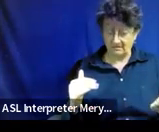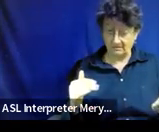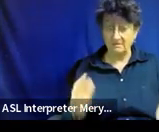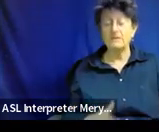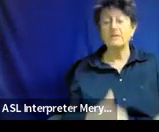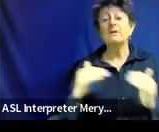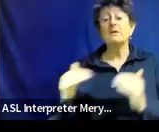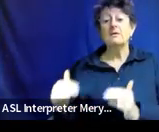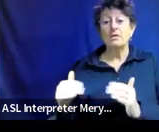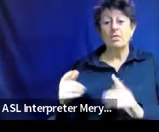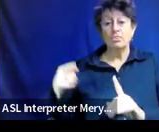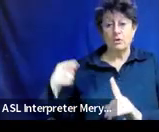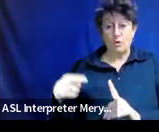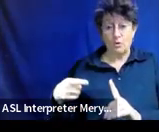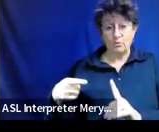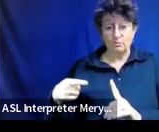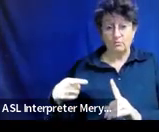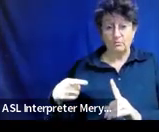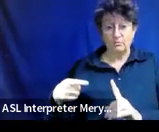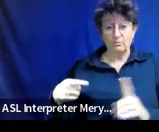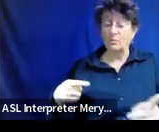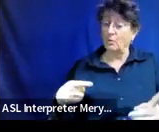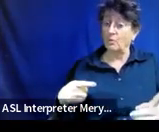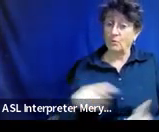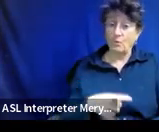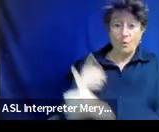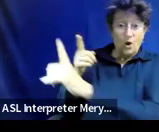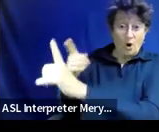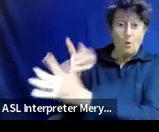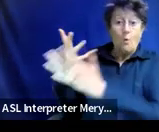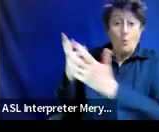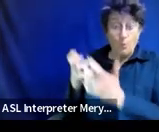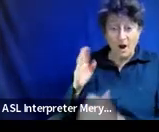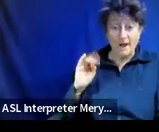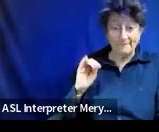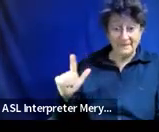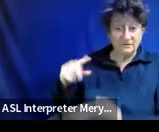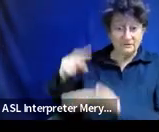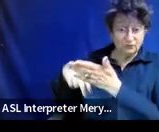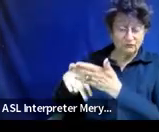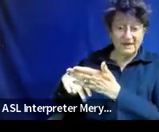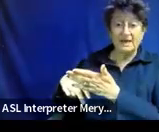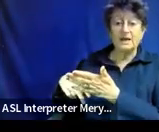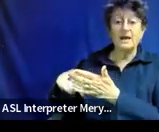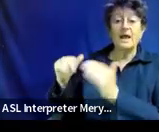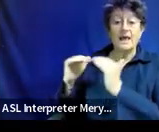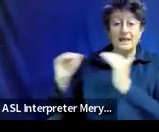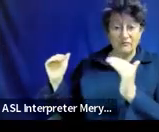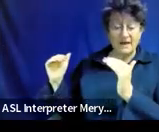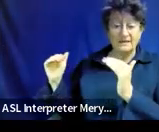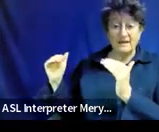goal. So we want Bill to read at grade level. What skill are we going to teach? We're going to teach decoding.